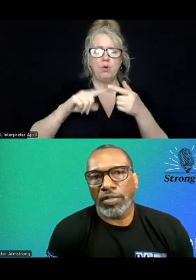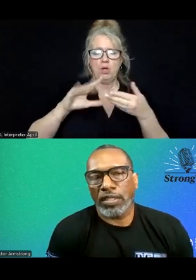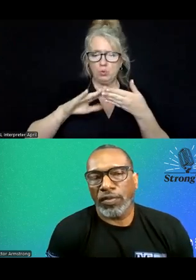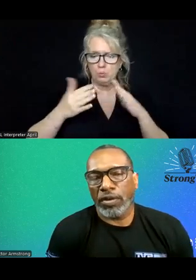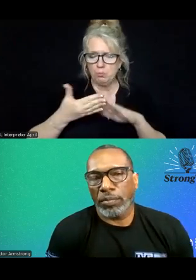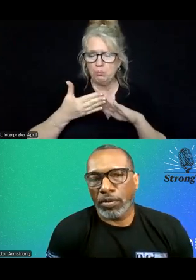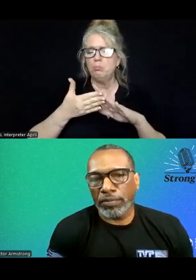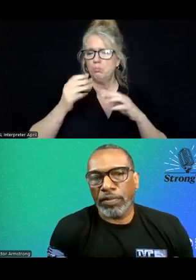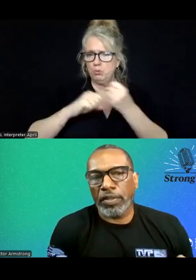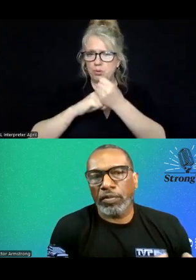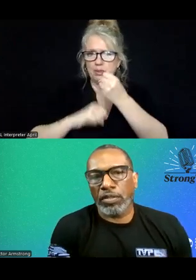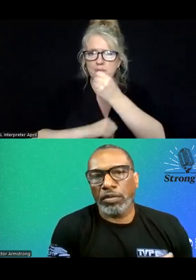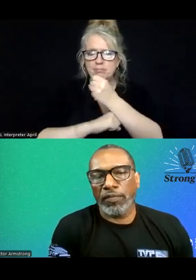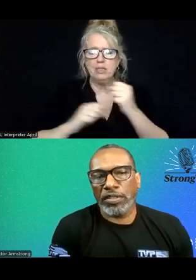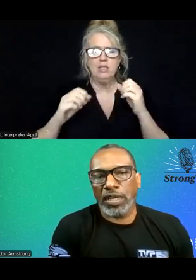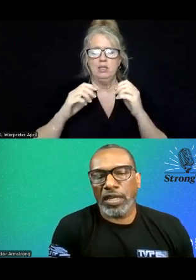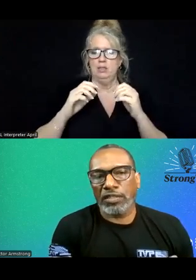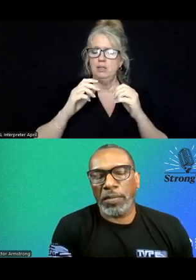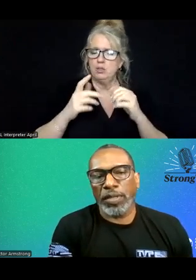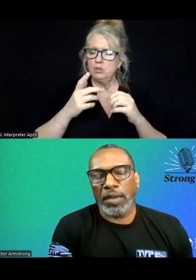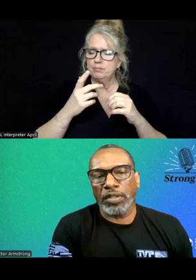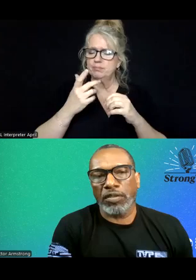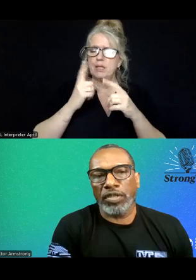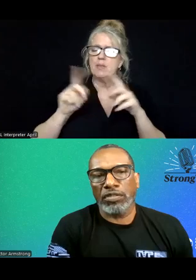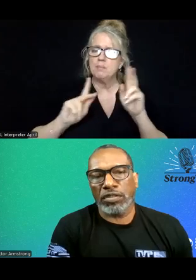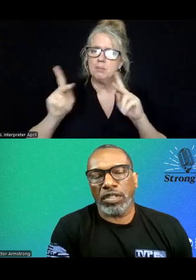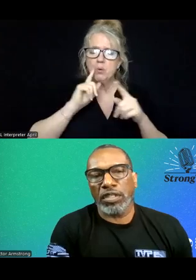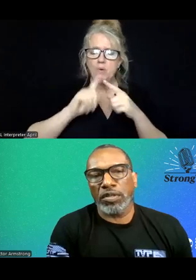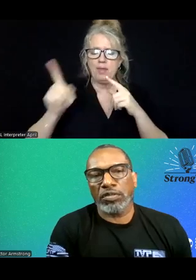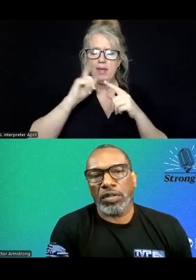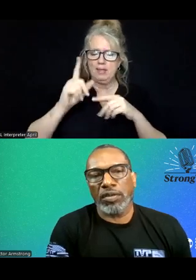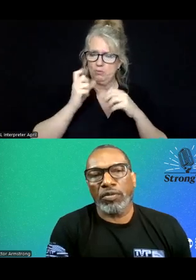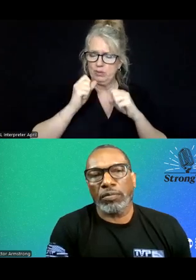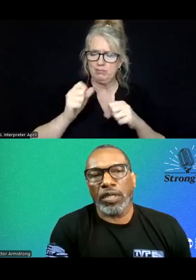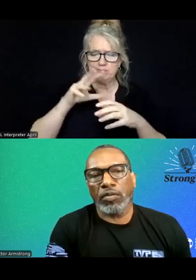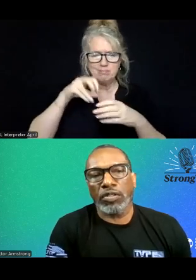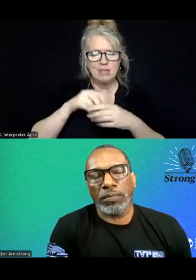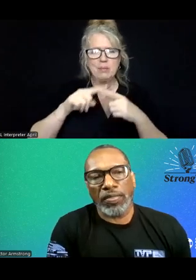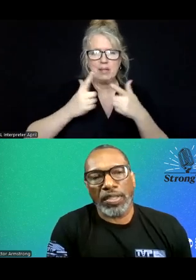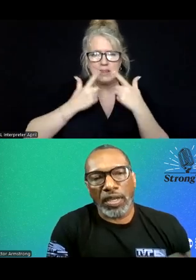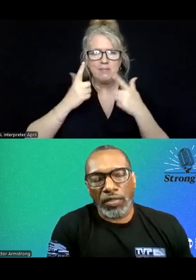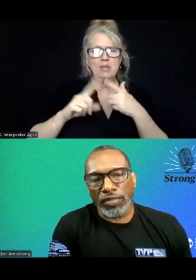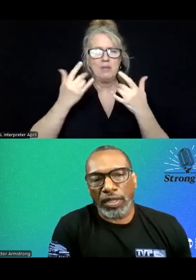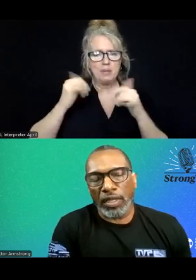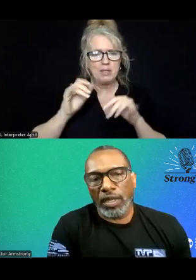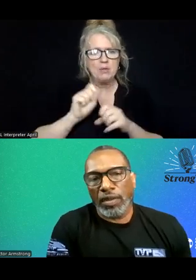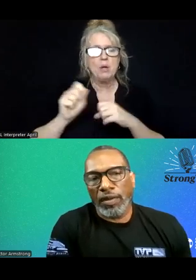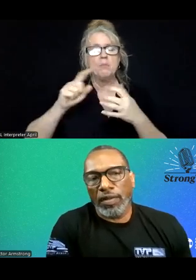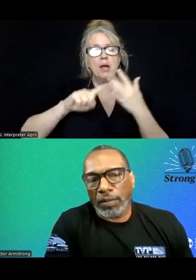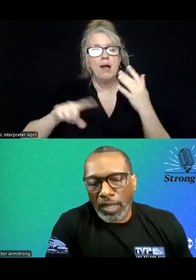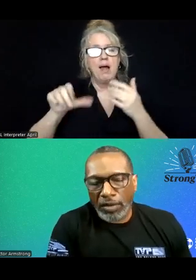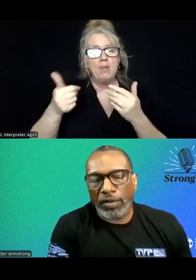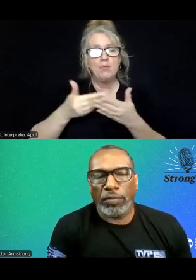So I think it's very important that we do emphasize people being able to get resources in communities where they live, work, play, and worship. But I think the other thing